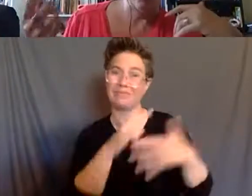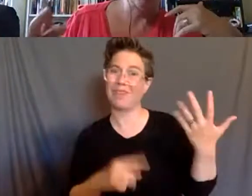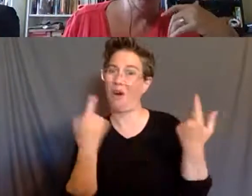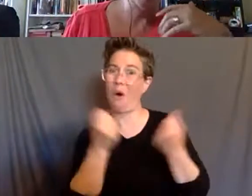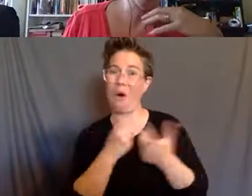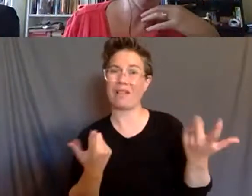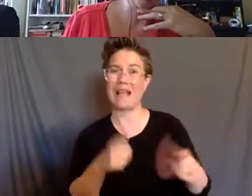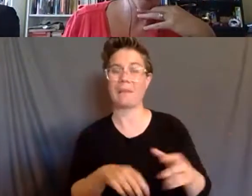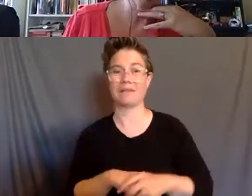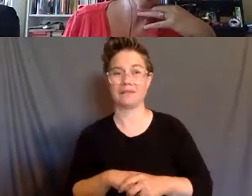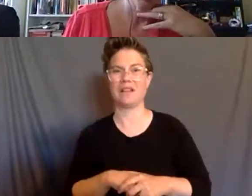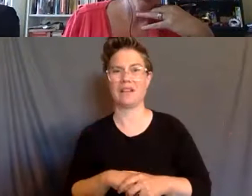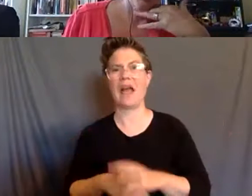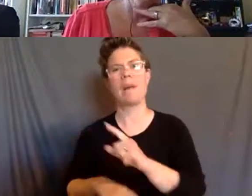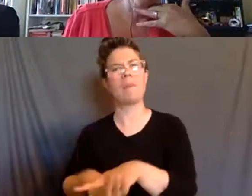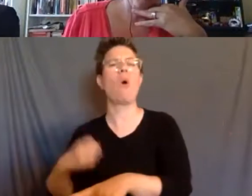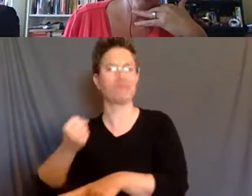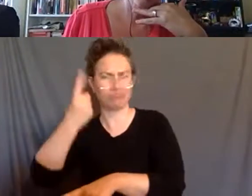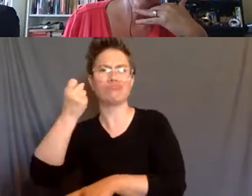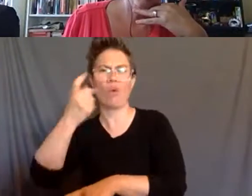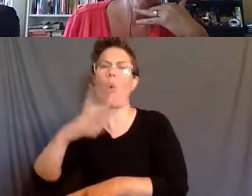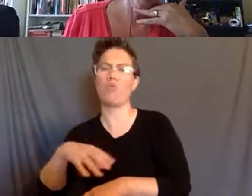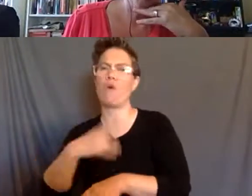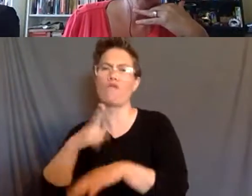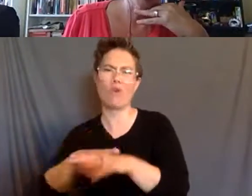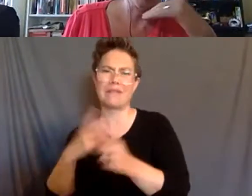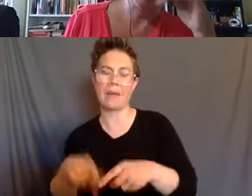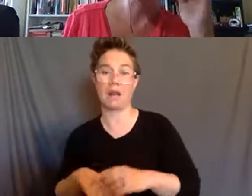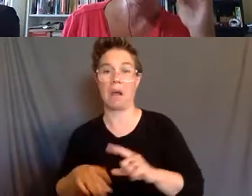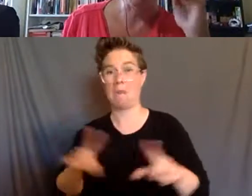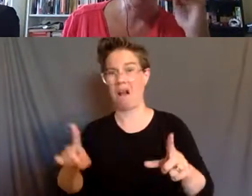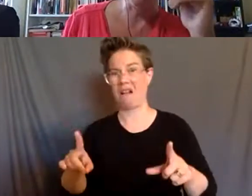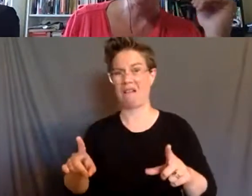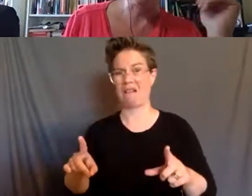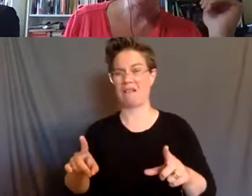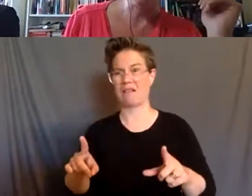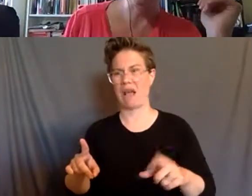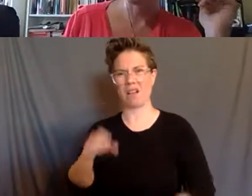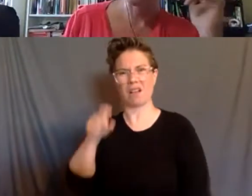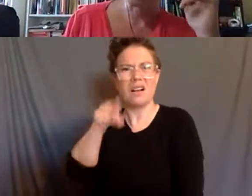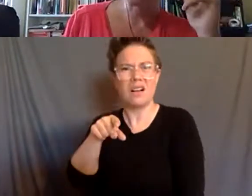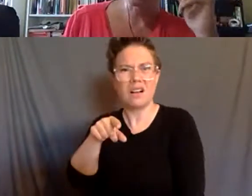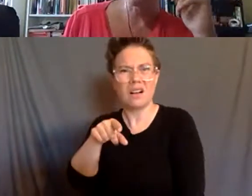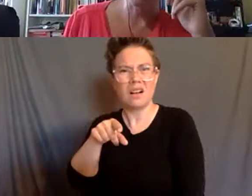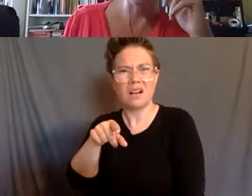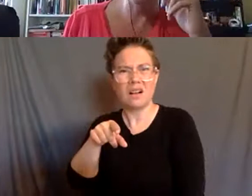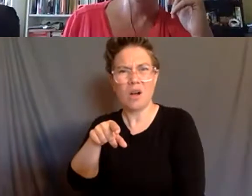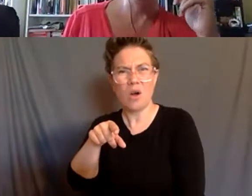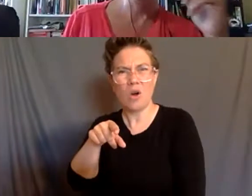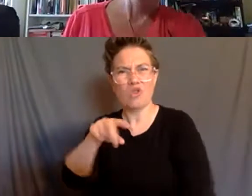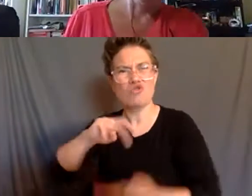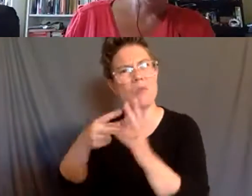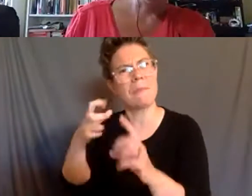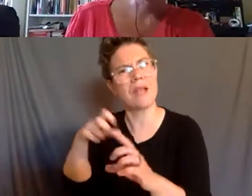kind of logic to this narrative. And so as a critical person, that's what I jump on, right? It's like, what do you mean? course.